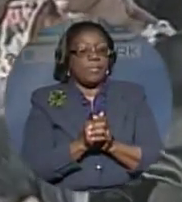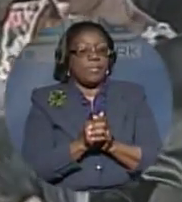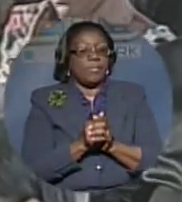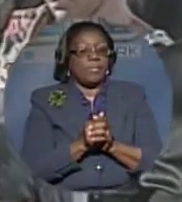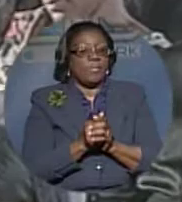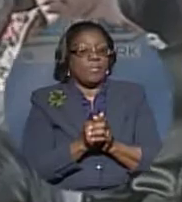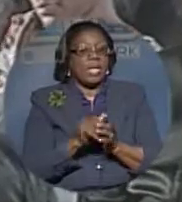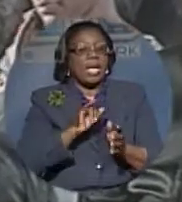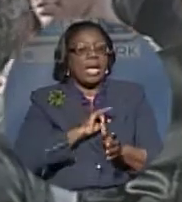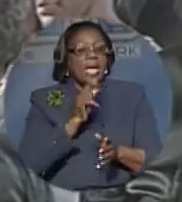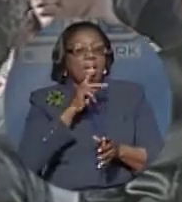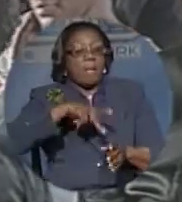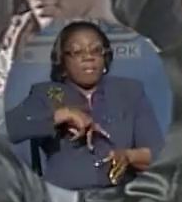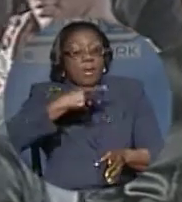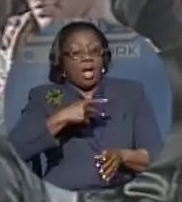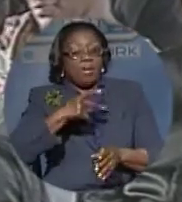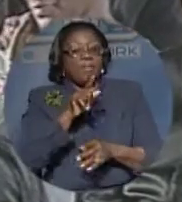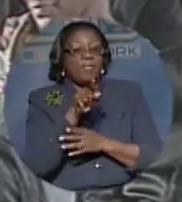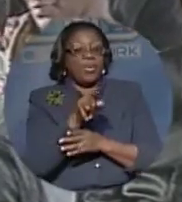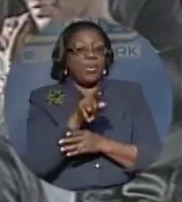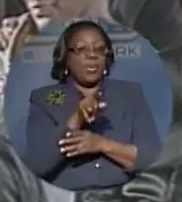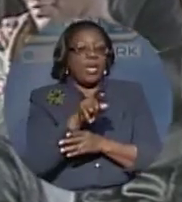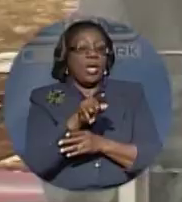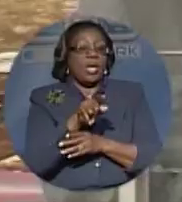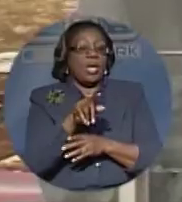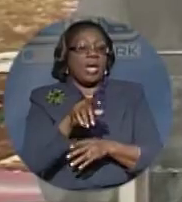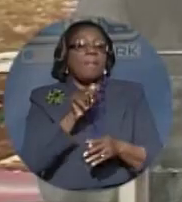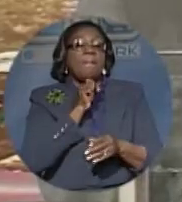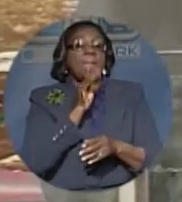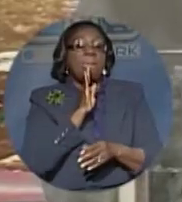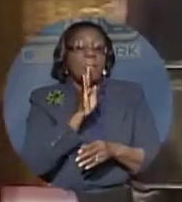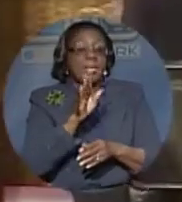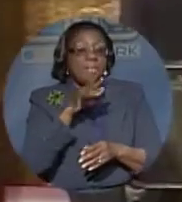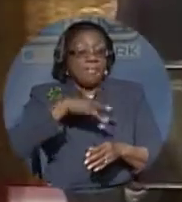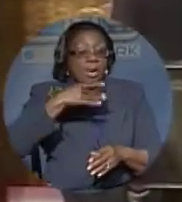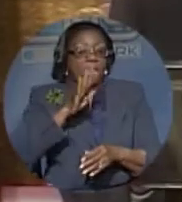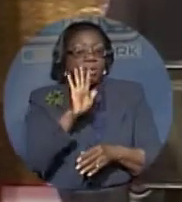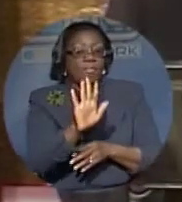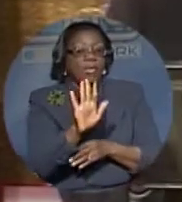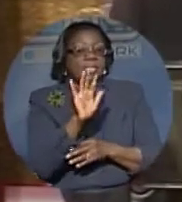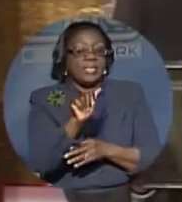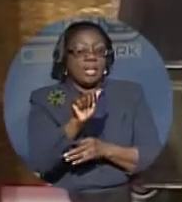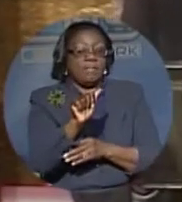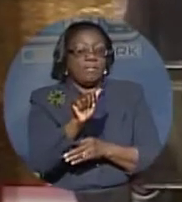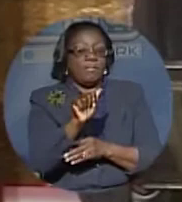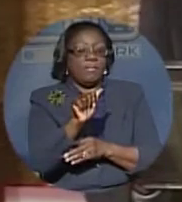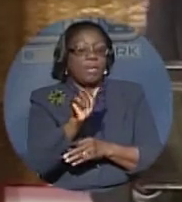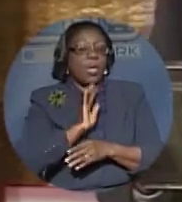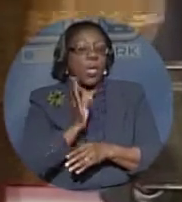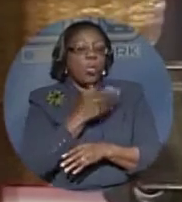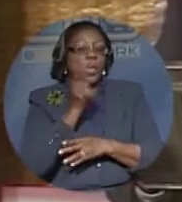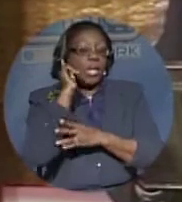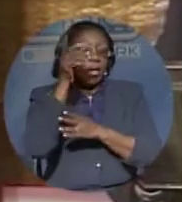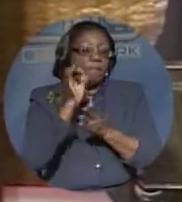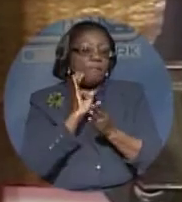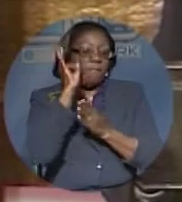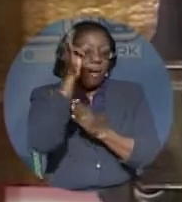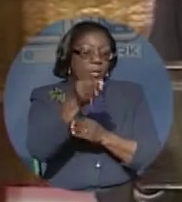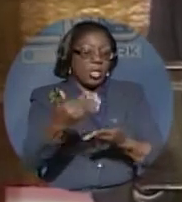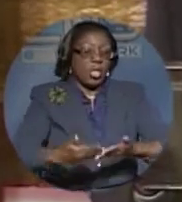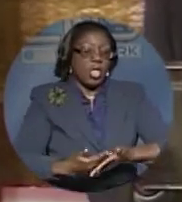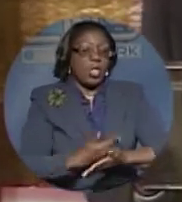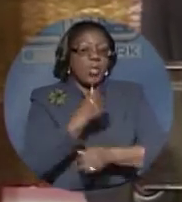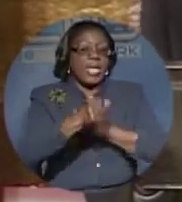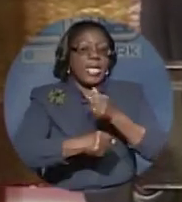I am proud of you. Be proud of yourselves. We look forward to a new year of opportunities.